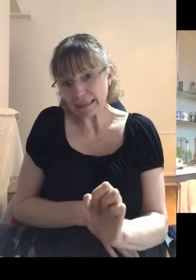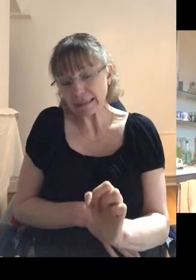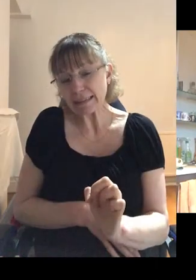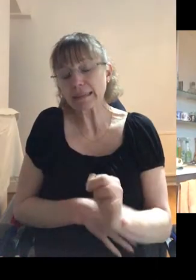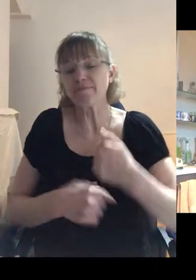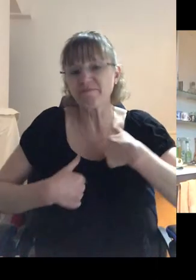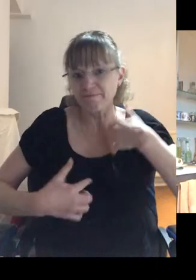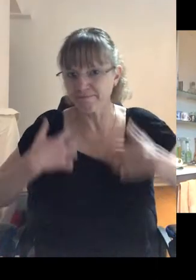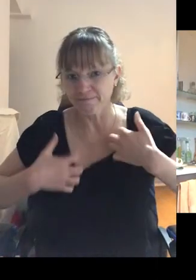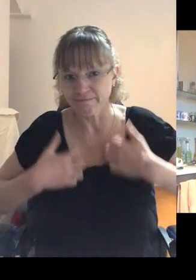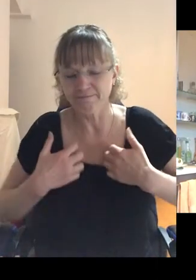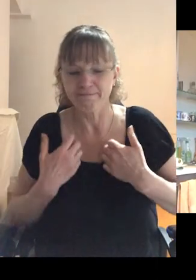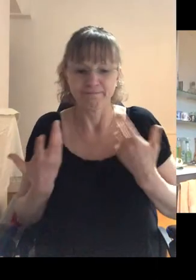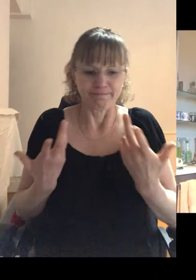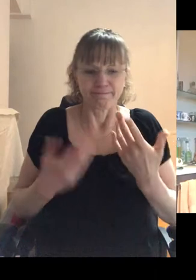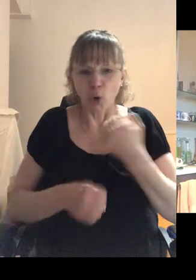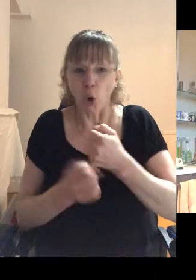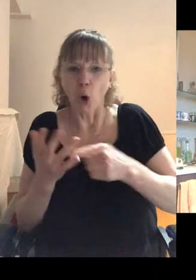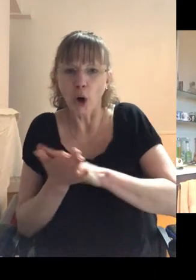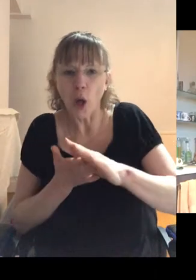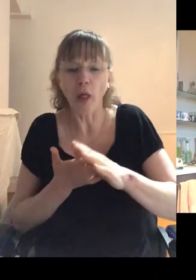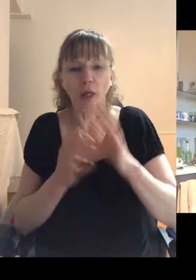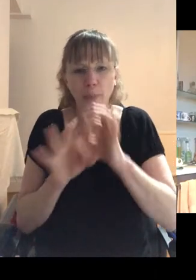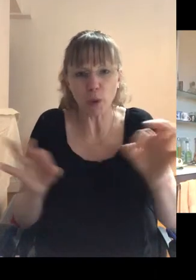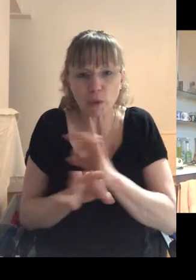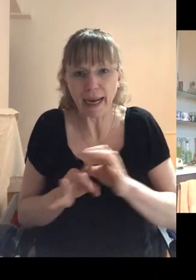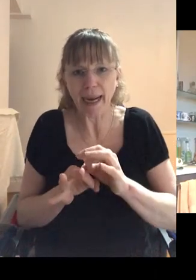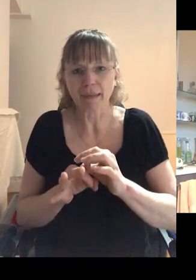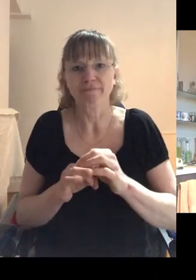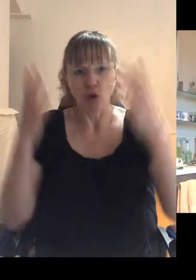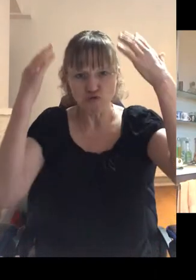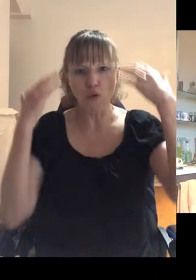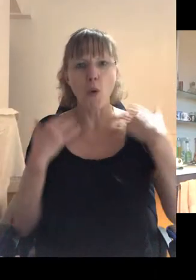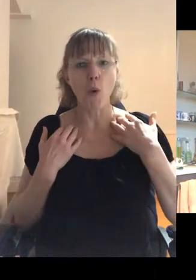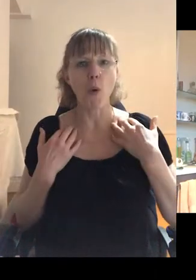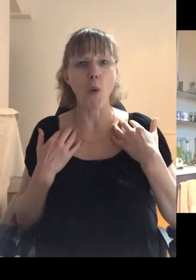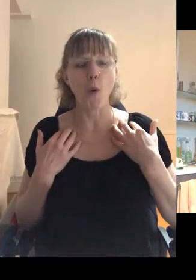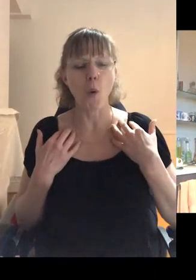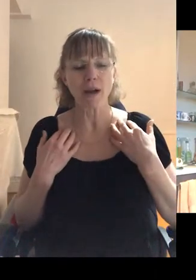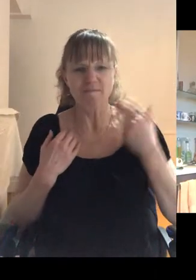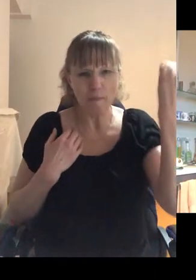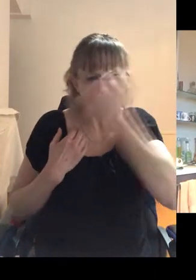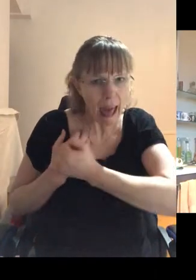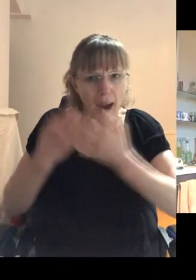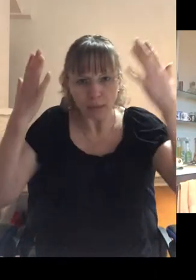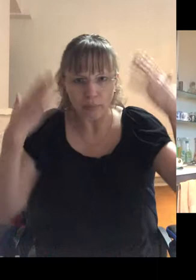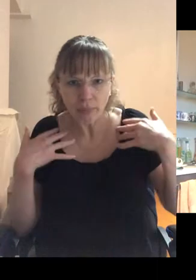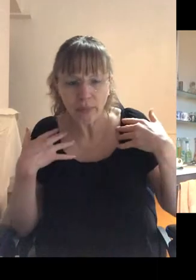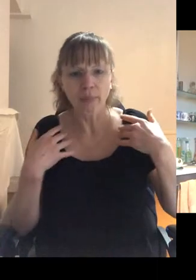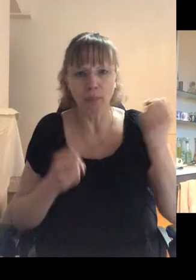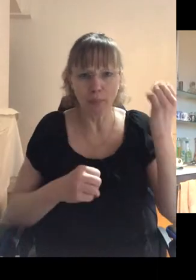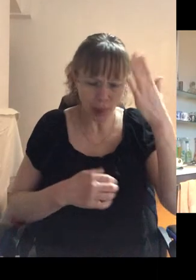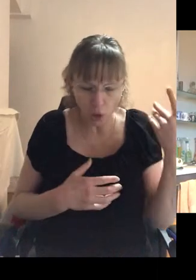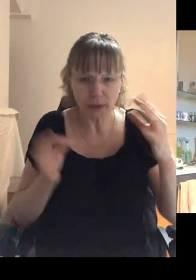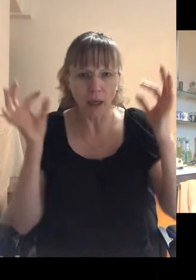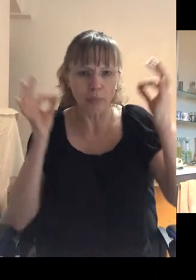I was into new romantic and goth music. And so I grew my hair. I bleached it. I dyed it black. Uh, I wore makeup and that gave me a lot of